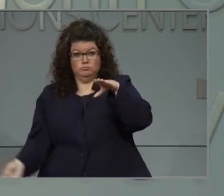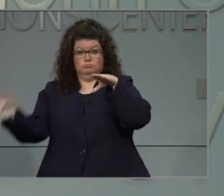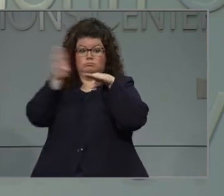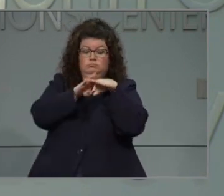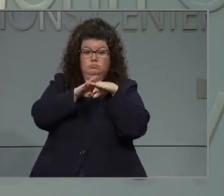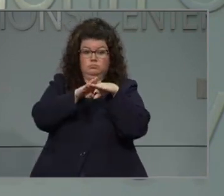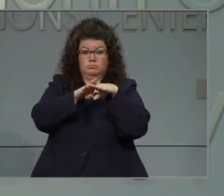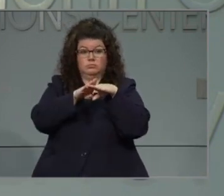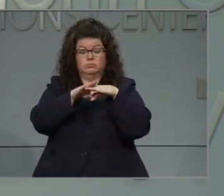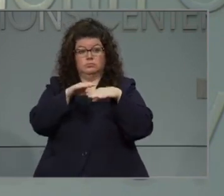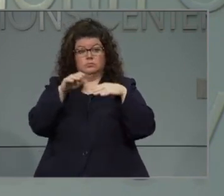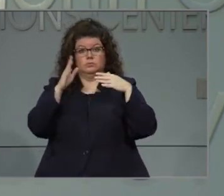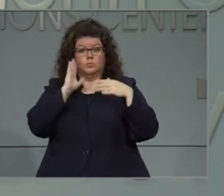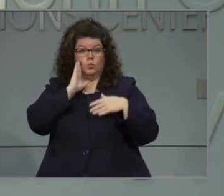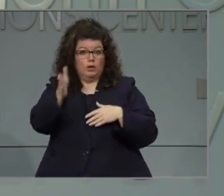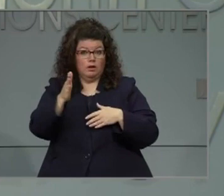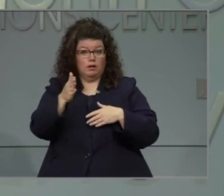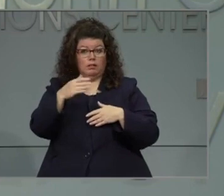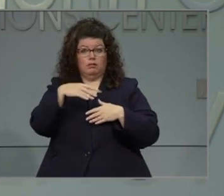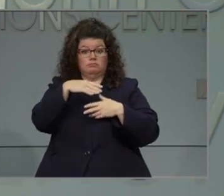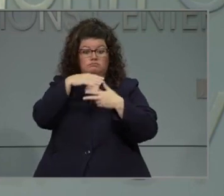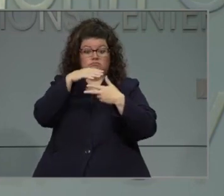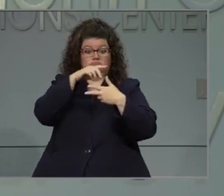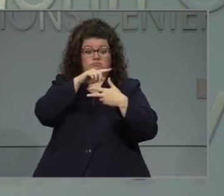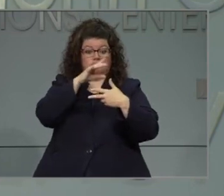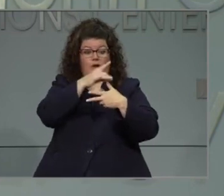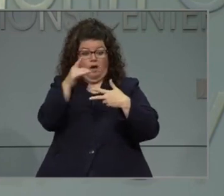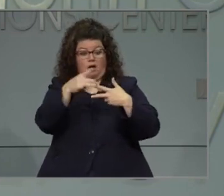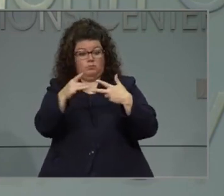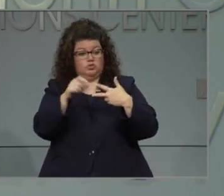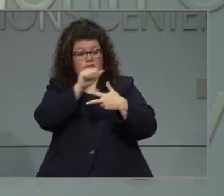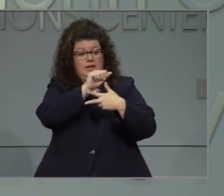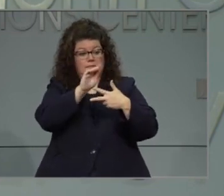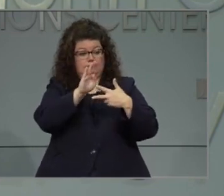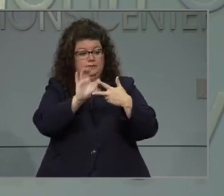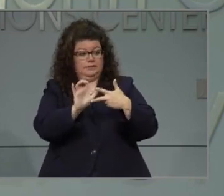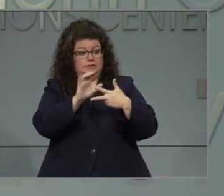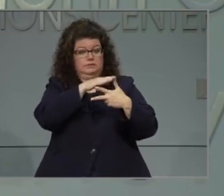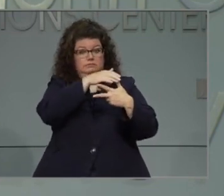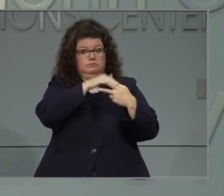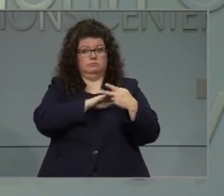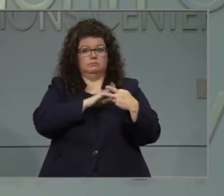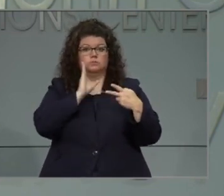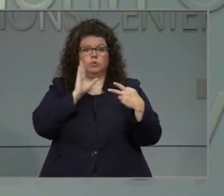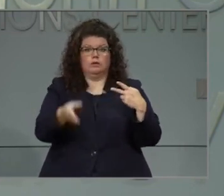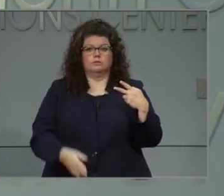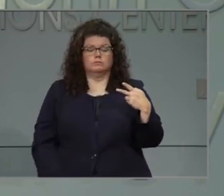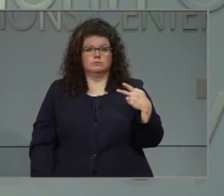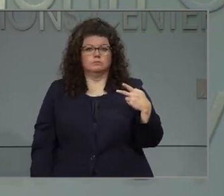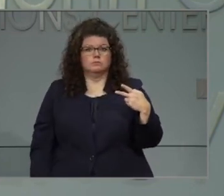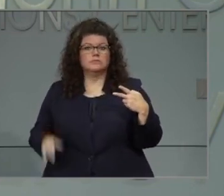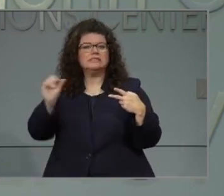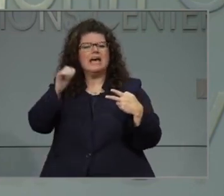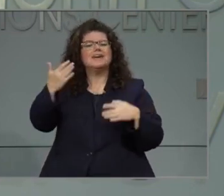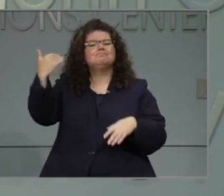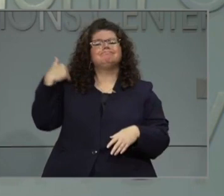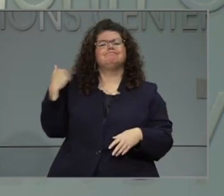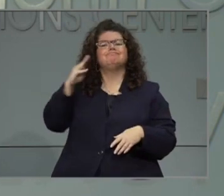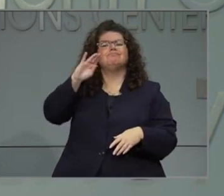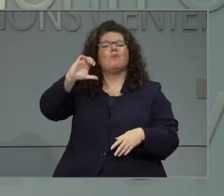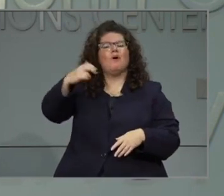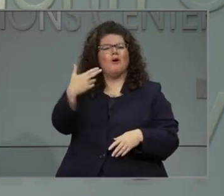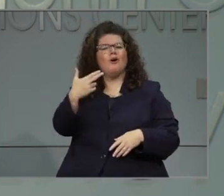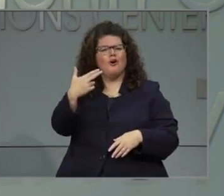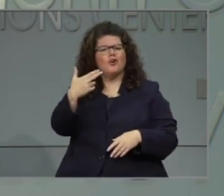these options if the health and safety of students and teachers are at risk. We did that in March when we made the